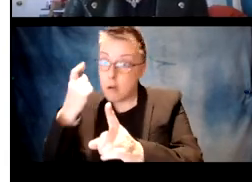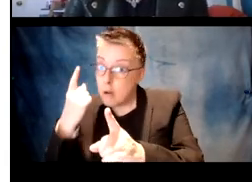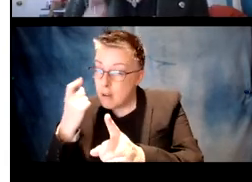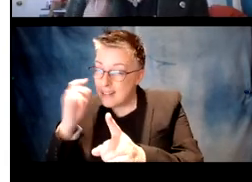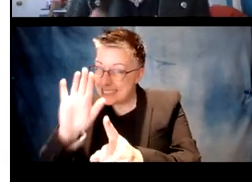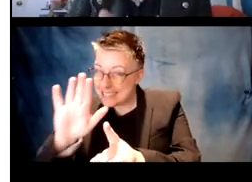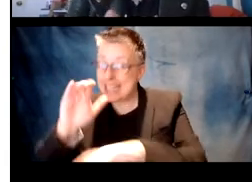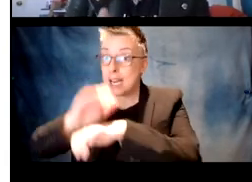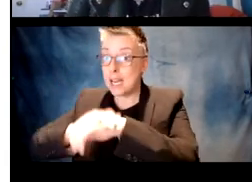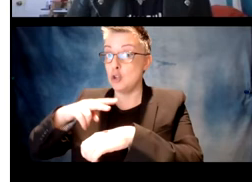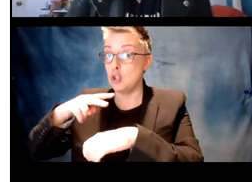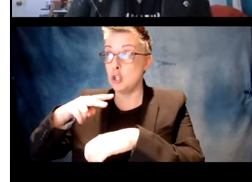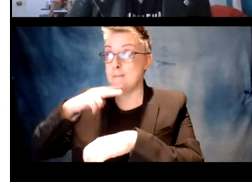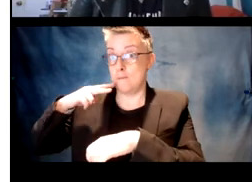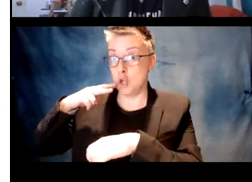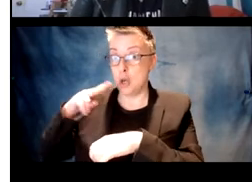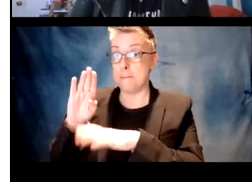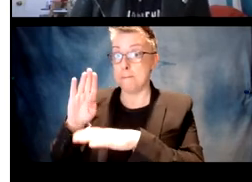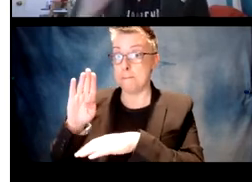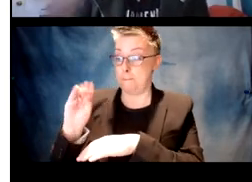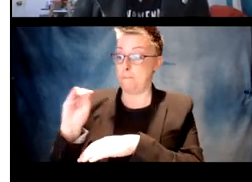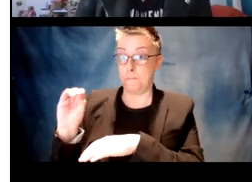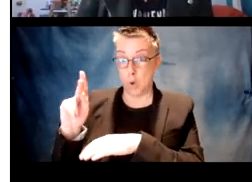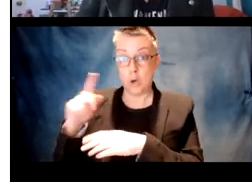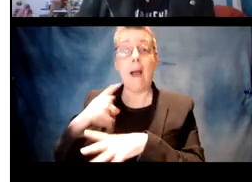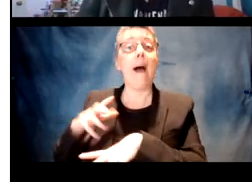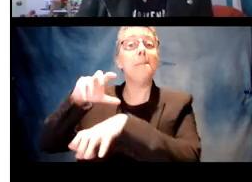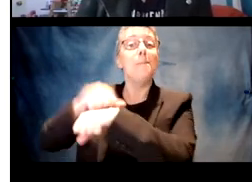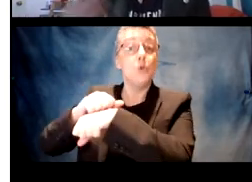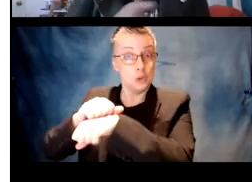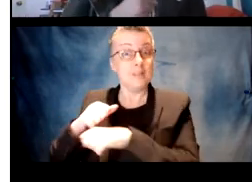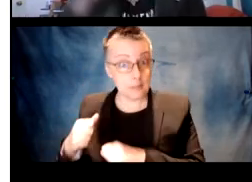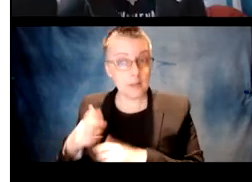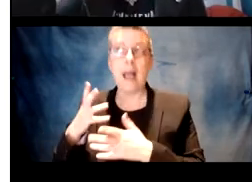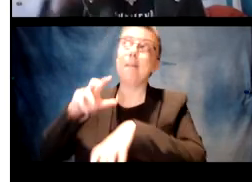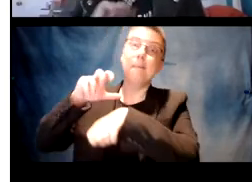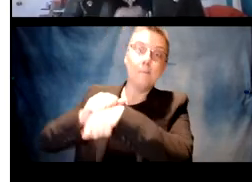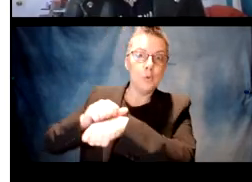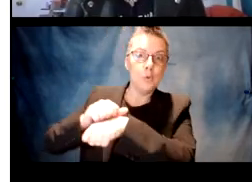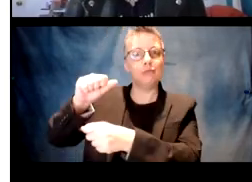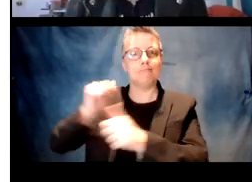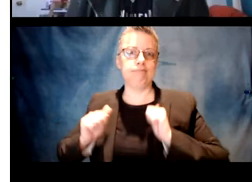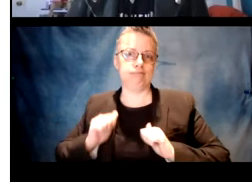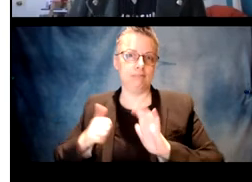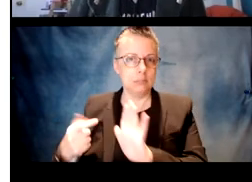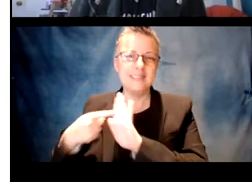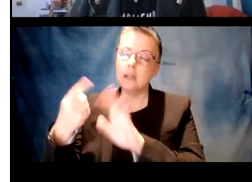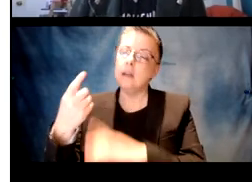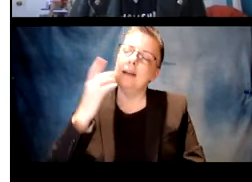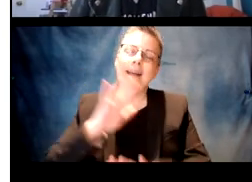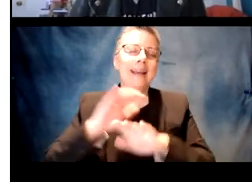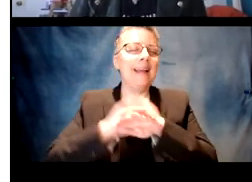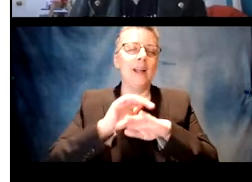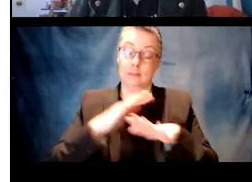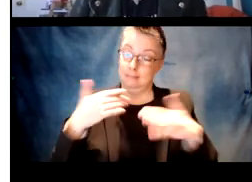And comment here that I know that we could say something like I booked that, I don't